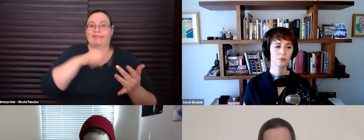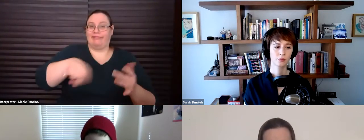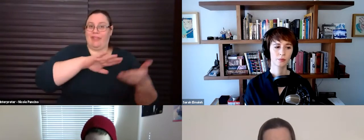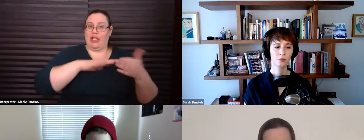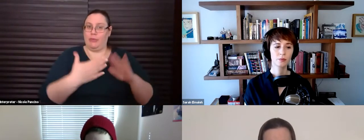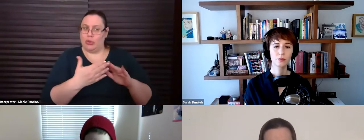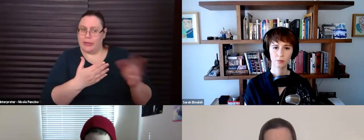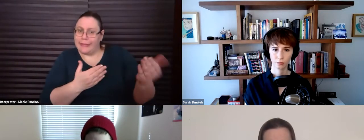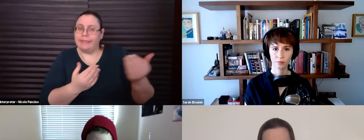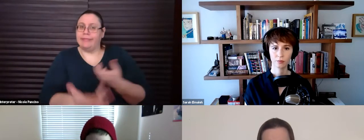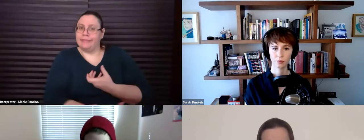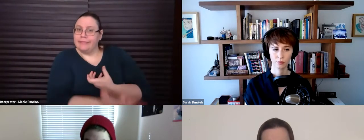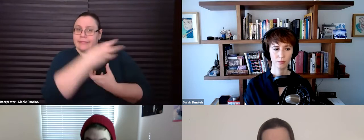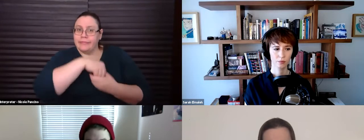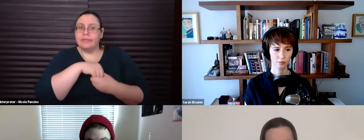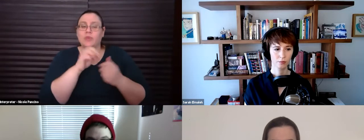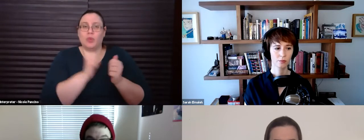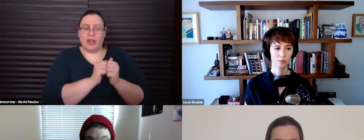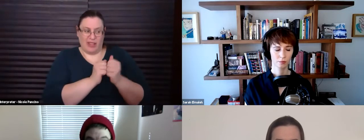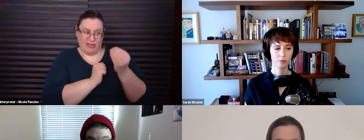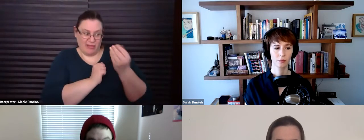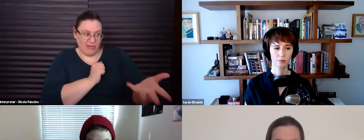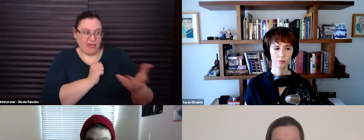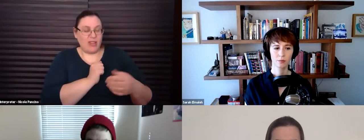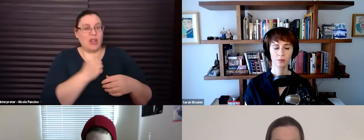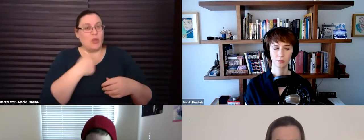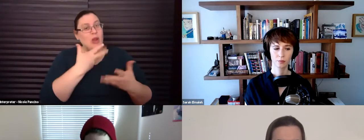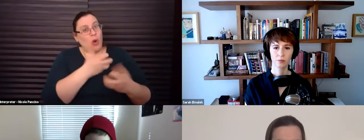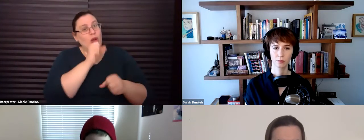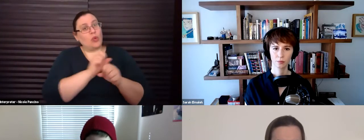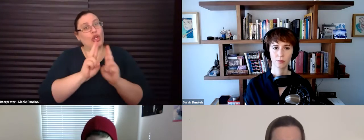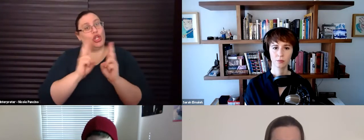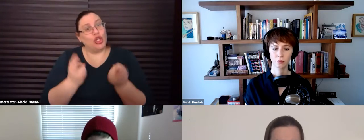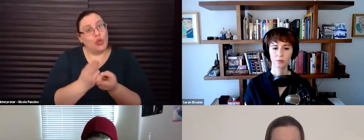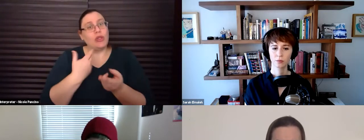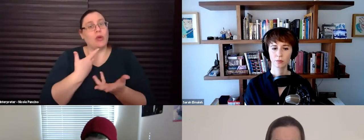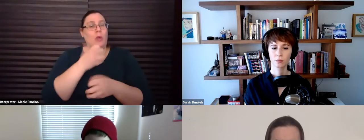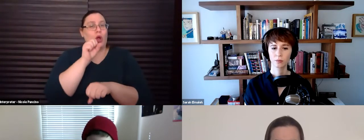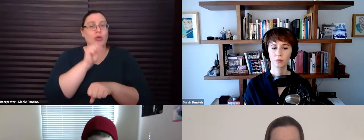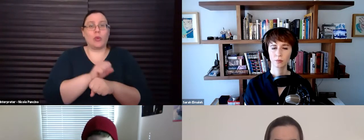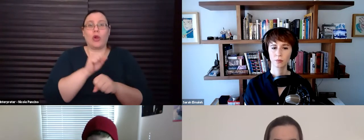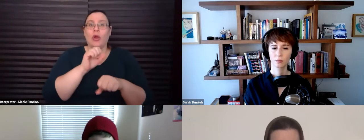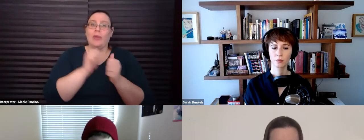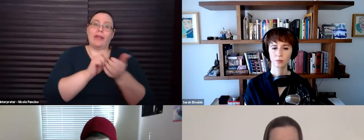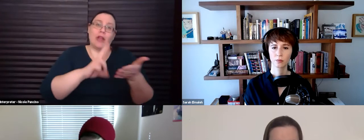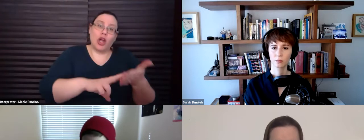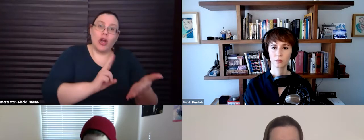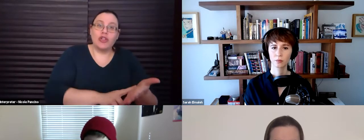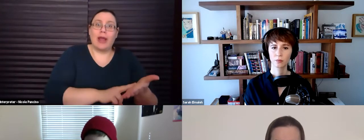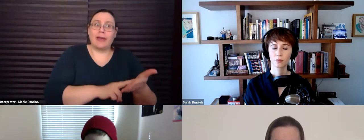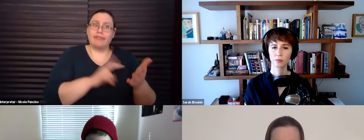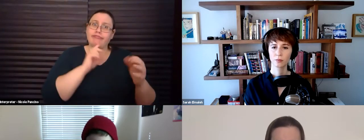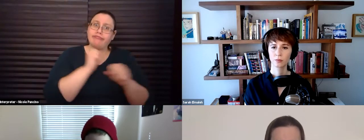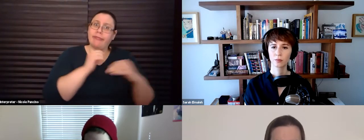them engaged with, Hey, we want this work union. We want to be working on, you know, contracts that are, are fair